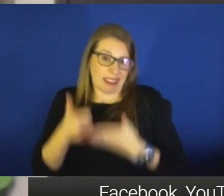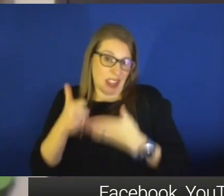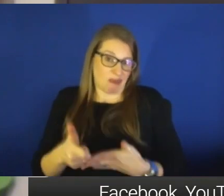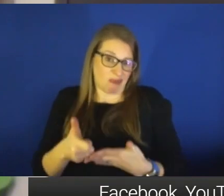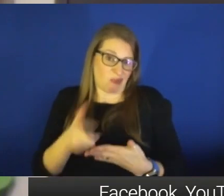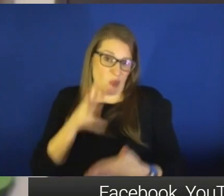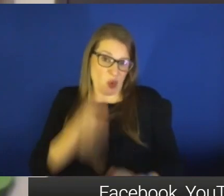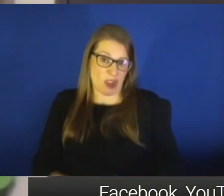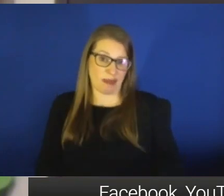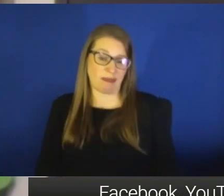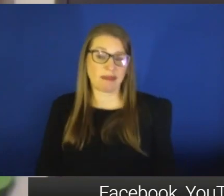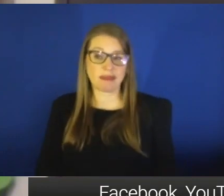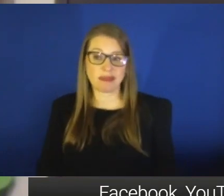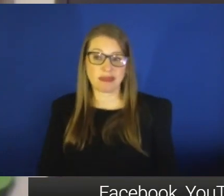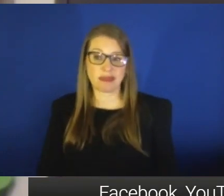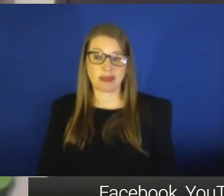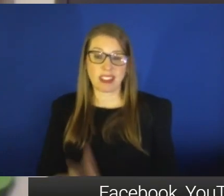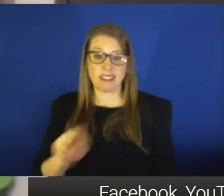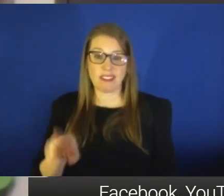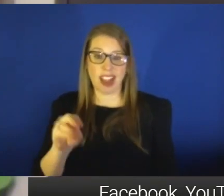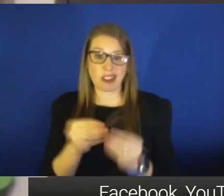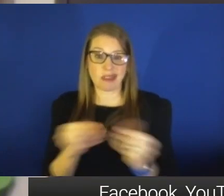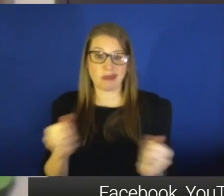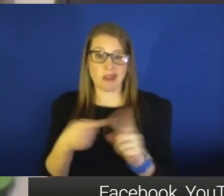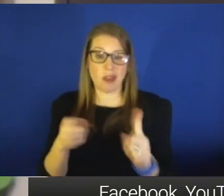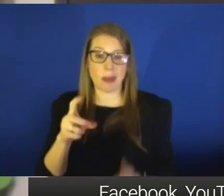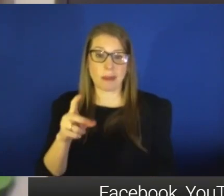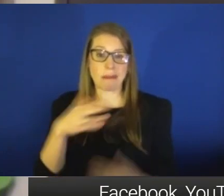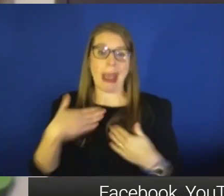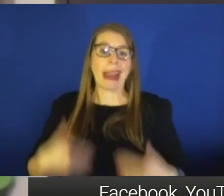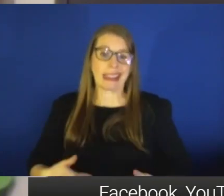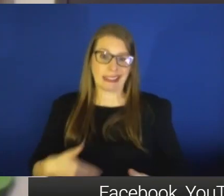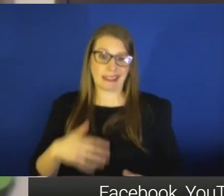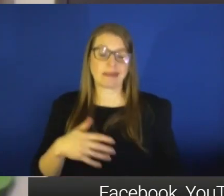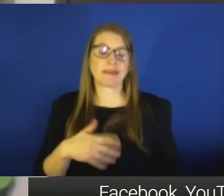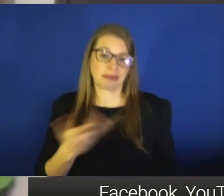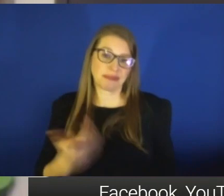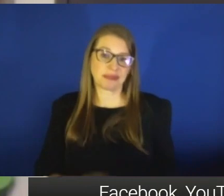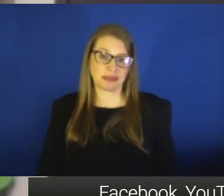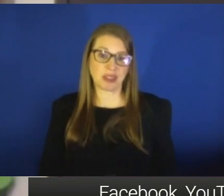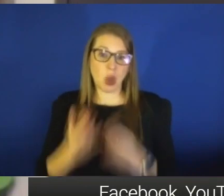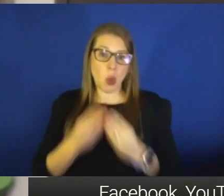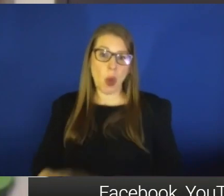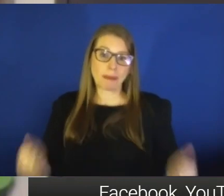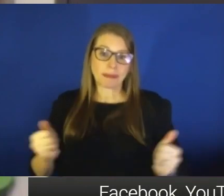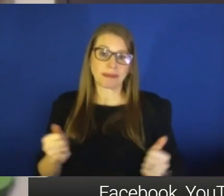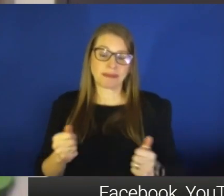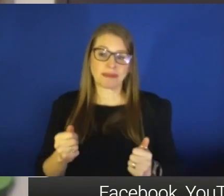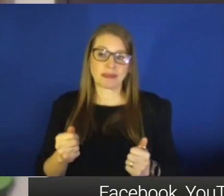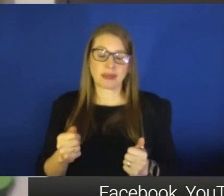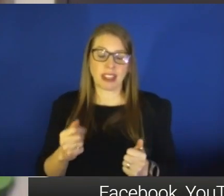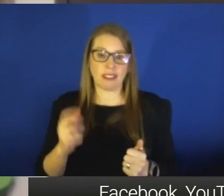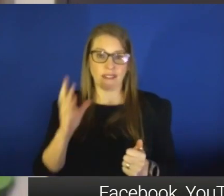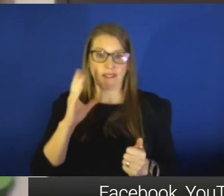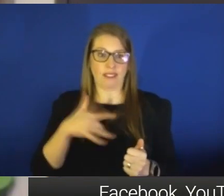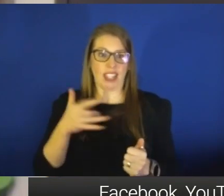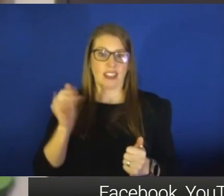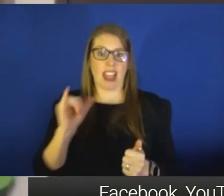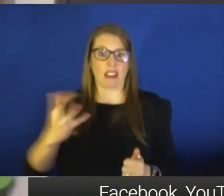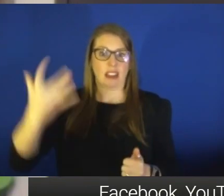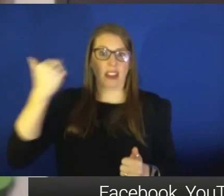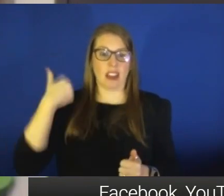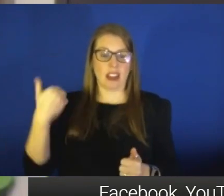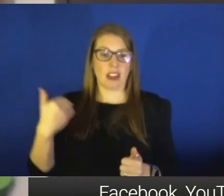clear virus from the cell, from the body. Seems like that's forever ago. That was a whole